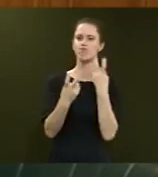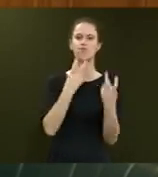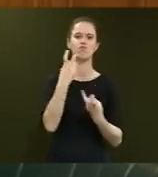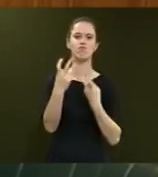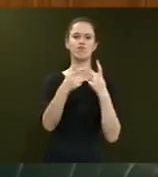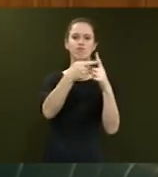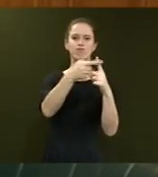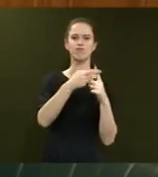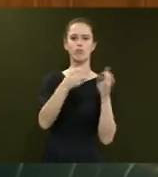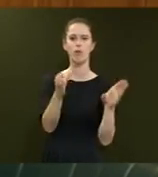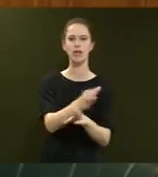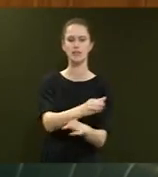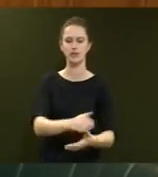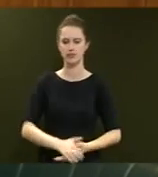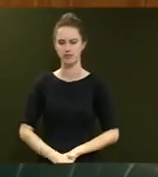to find a replacement.